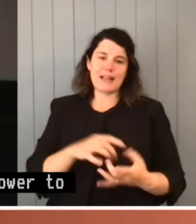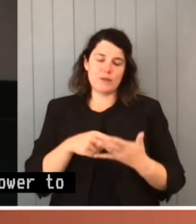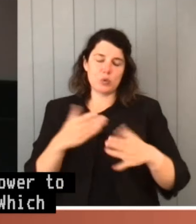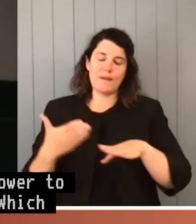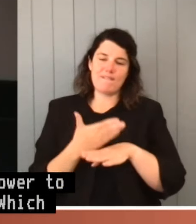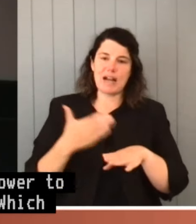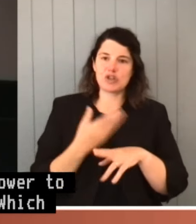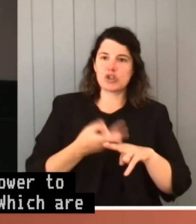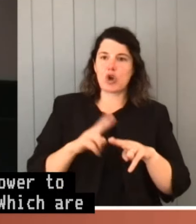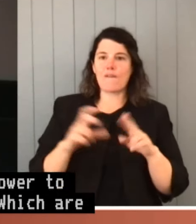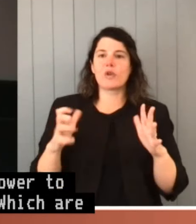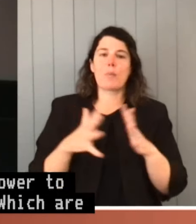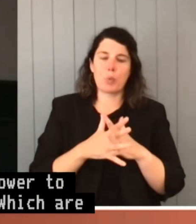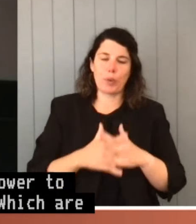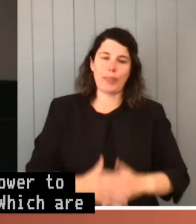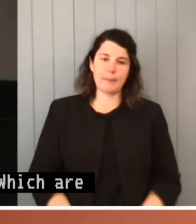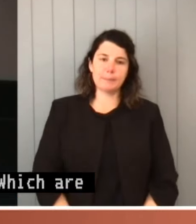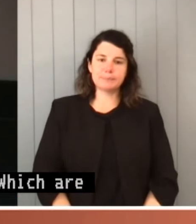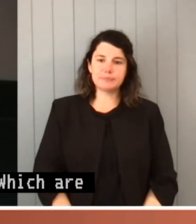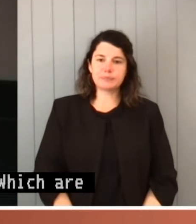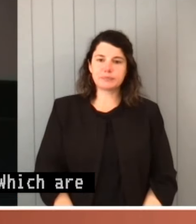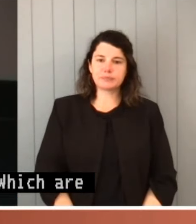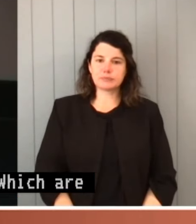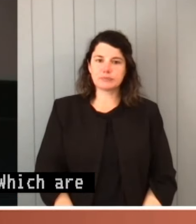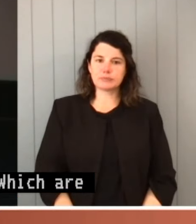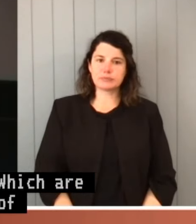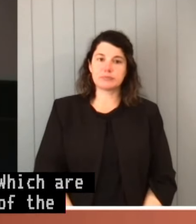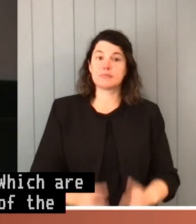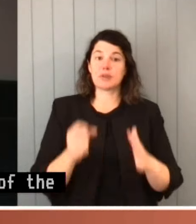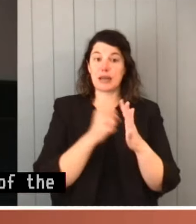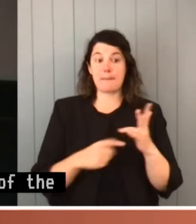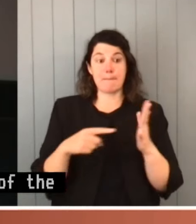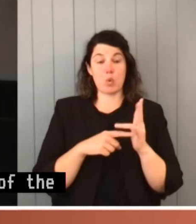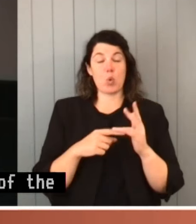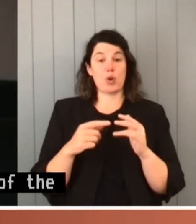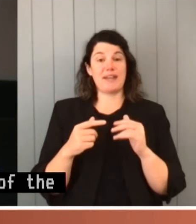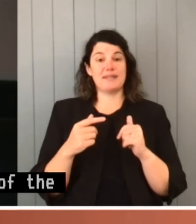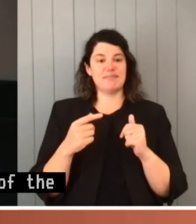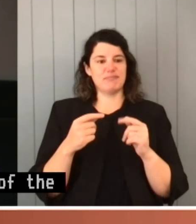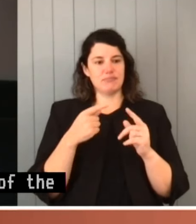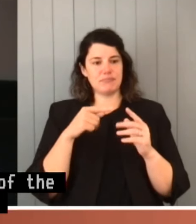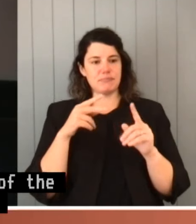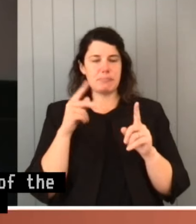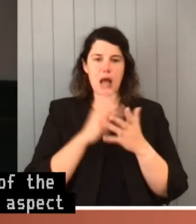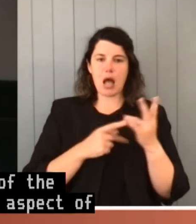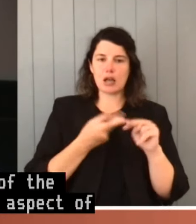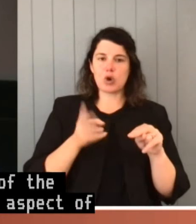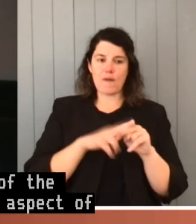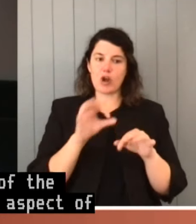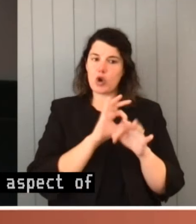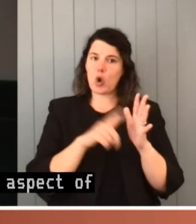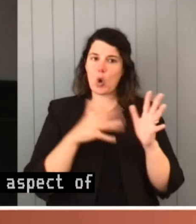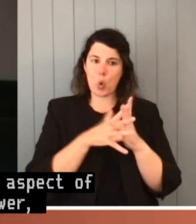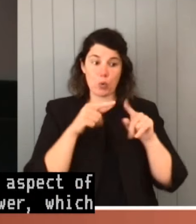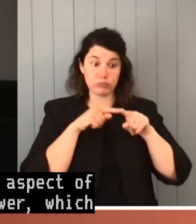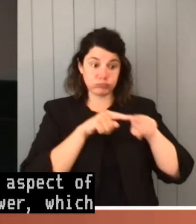the Commonwealth. An important aspect of non-statutory executive power, which has come under scrutiny in the courts in recent times,